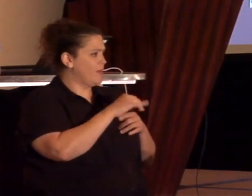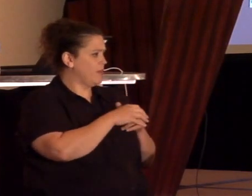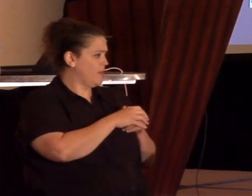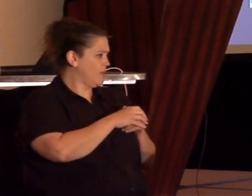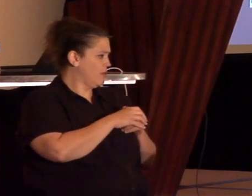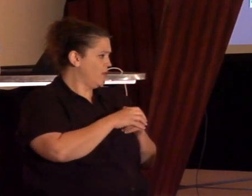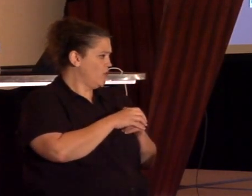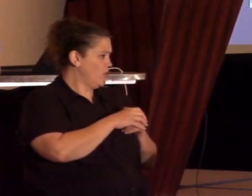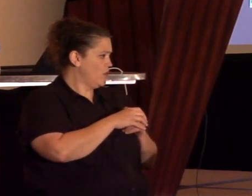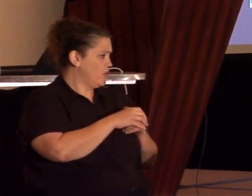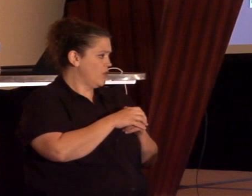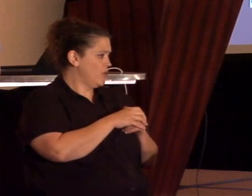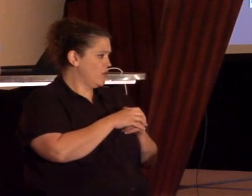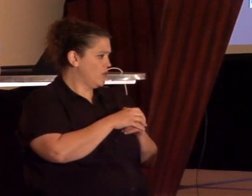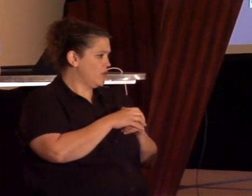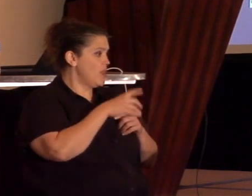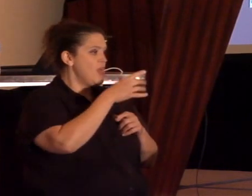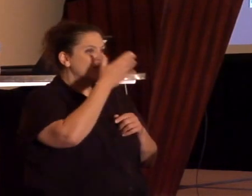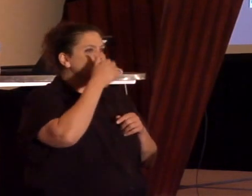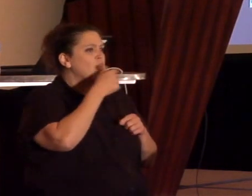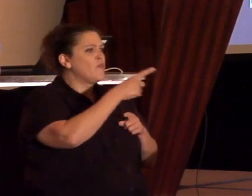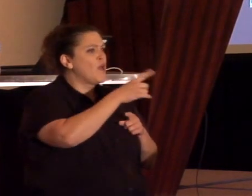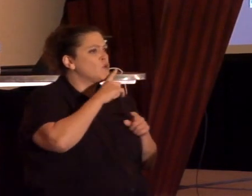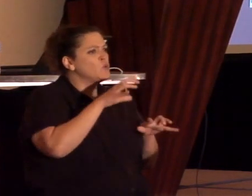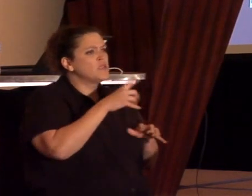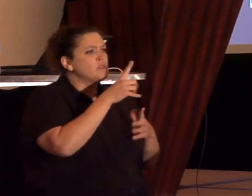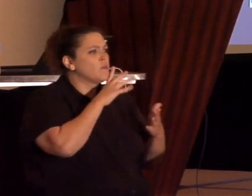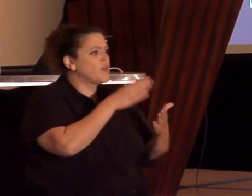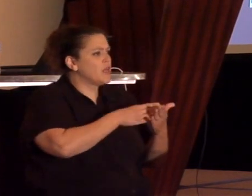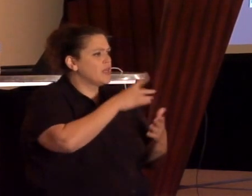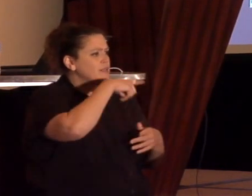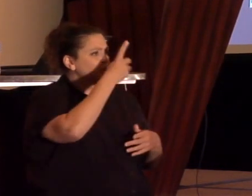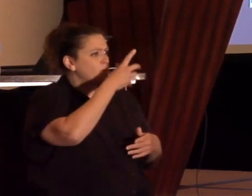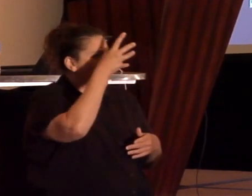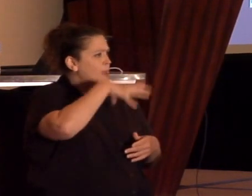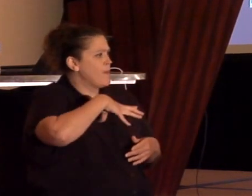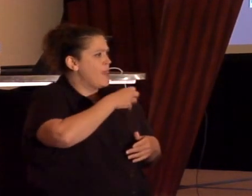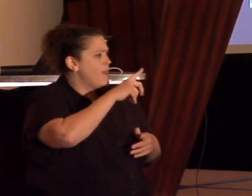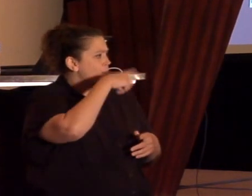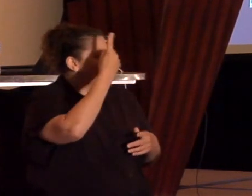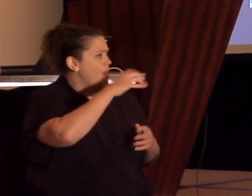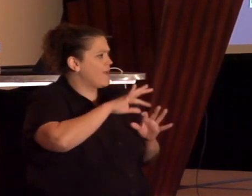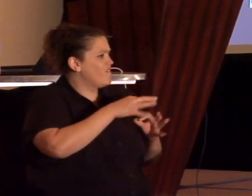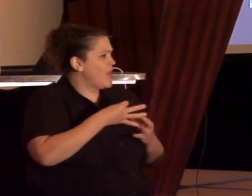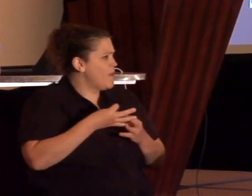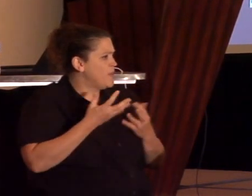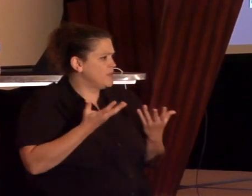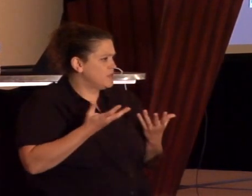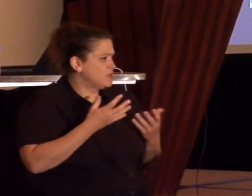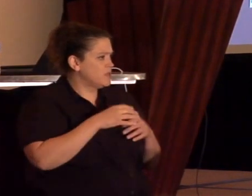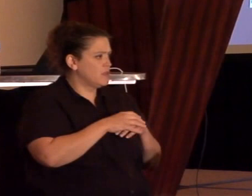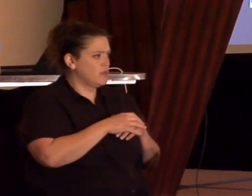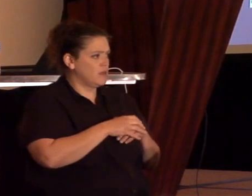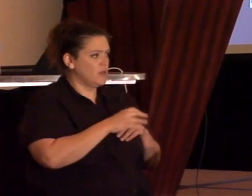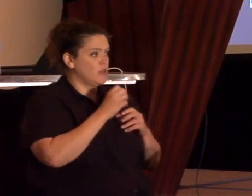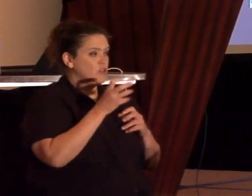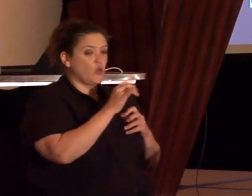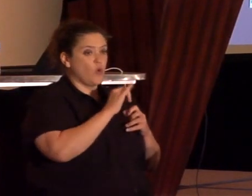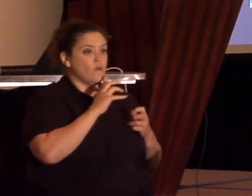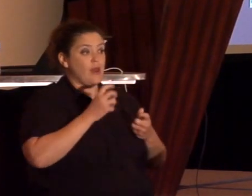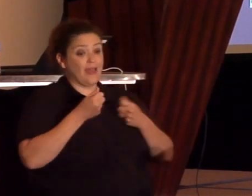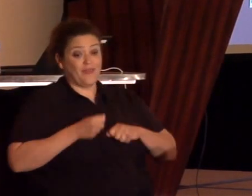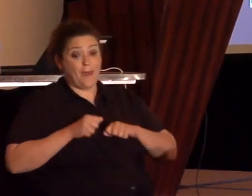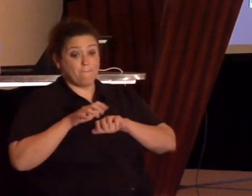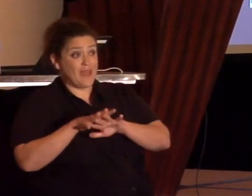hoes betraying the black man and black families. And so, like the mainstream women's